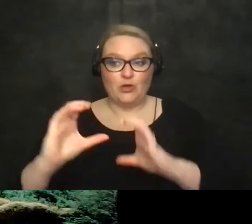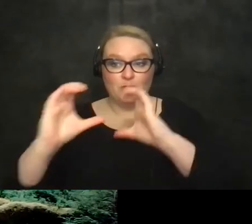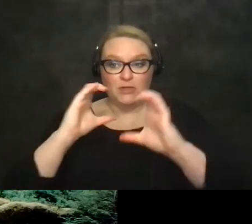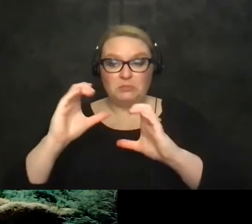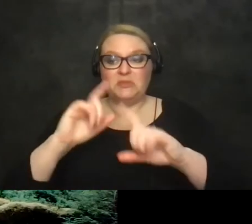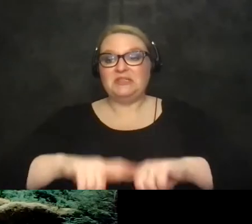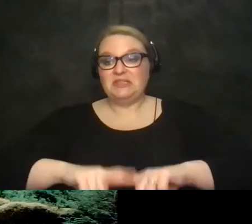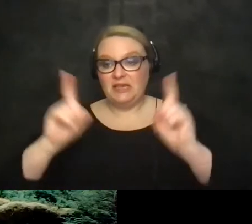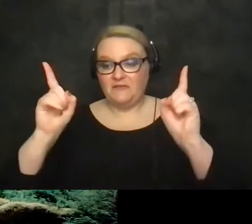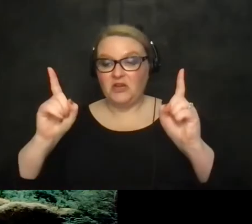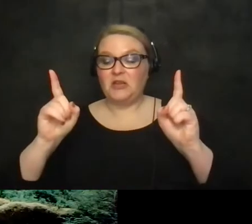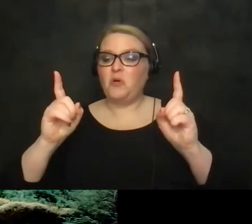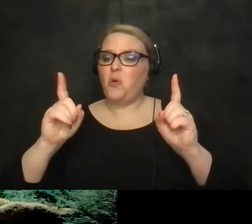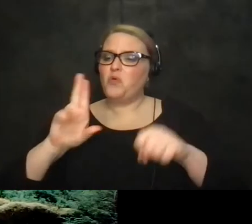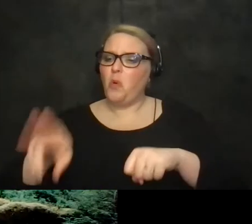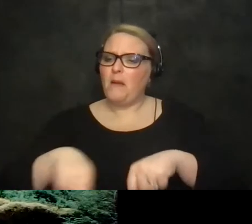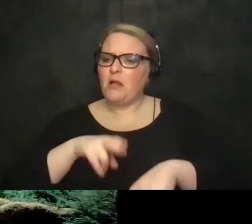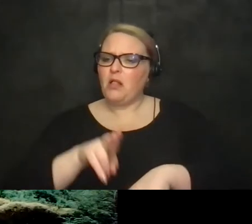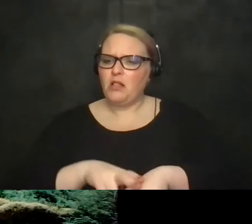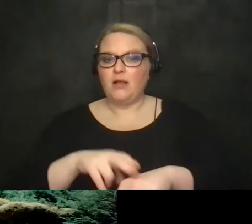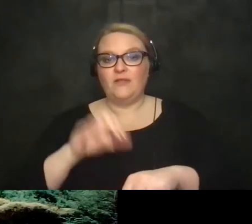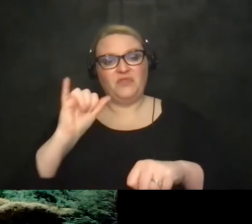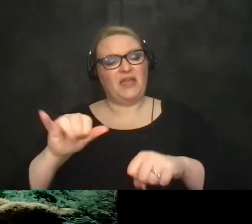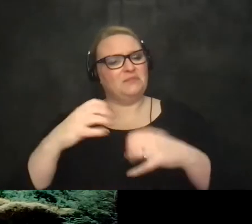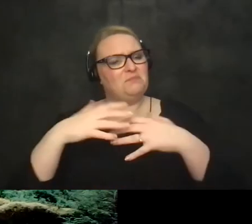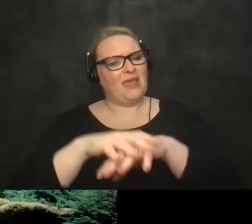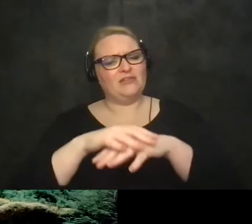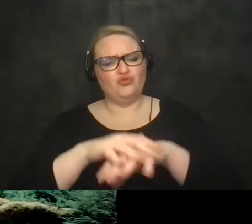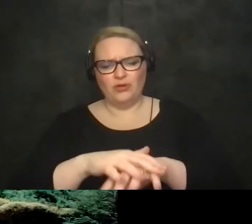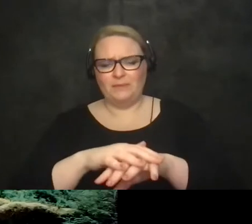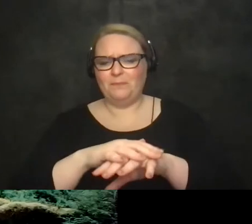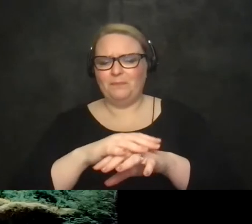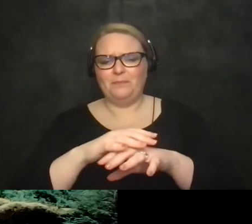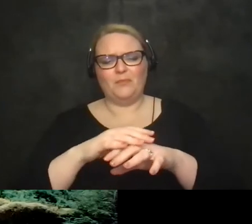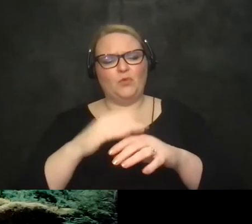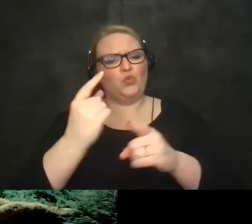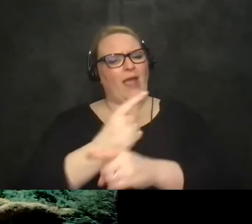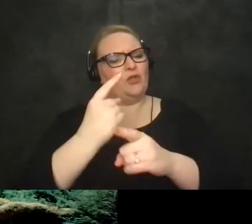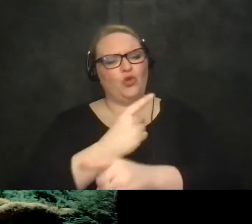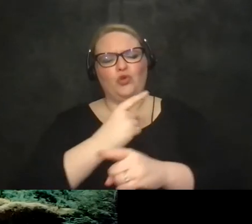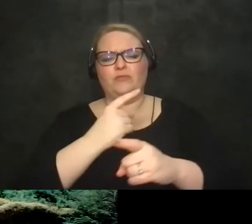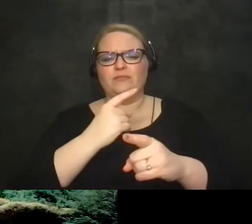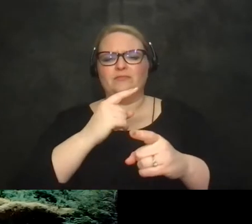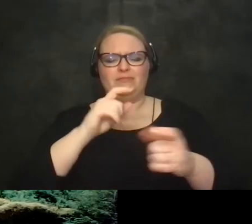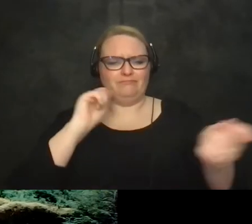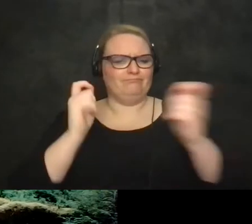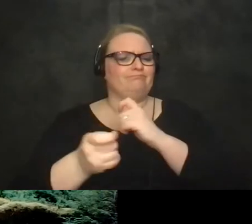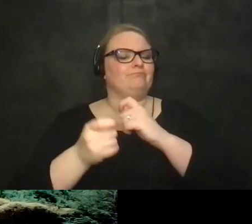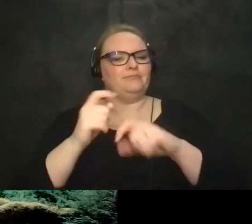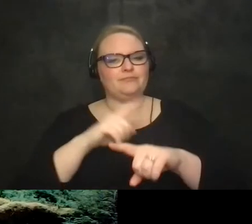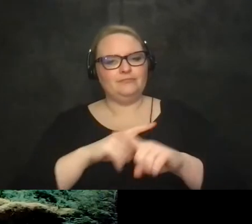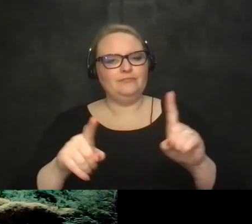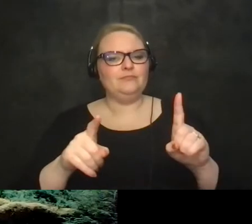is also a mainstream type of accommodation it's not all about you know a desk that has a crank on it which is also very important but not